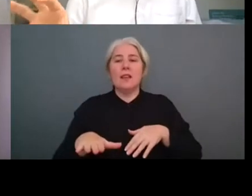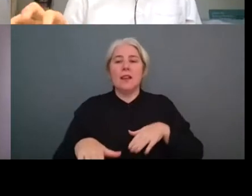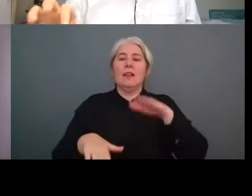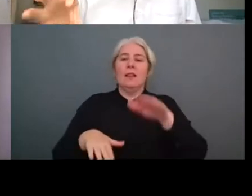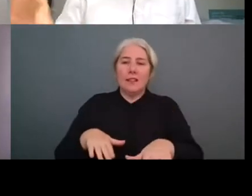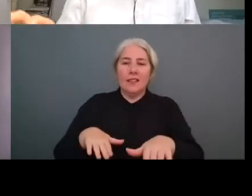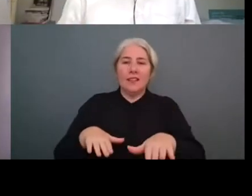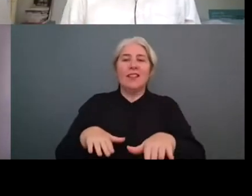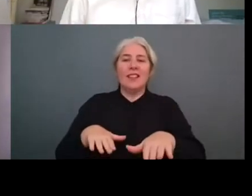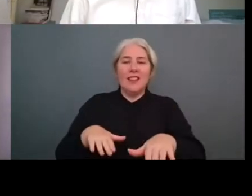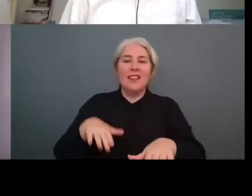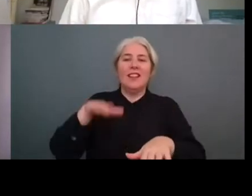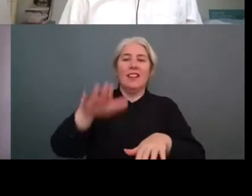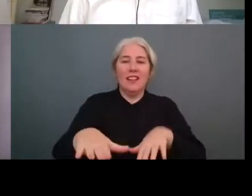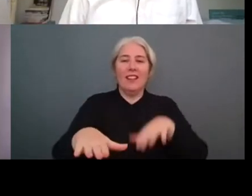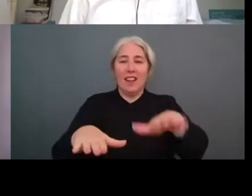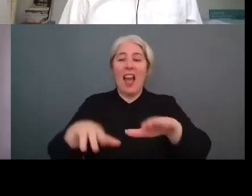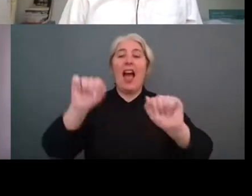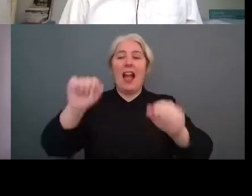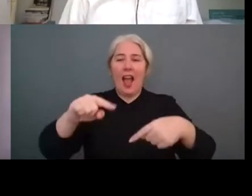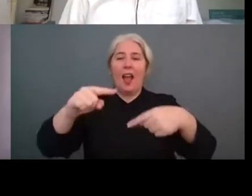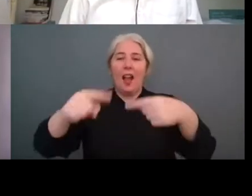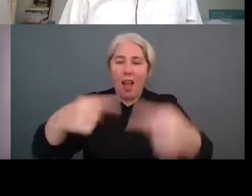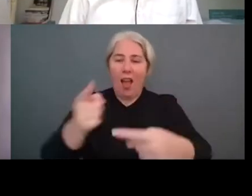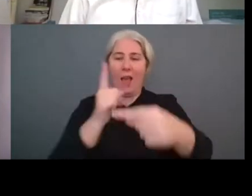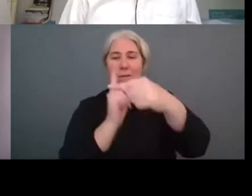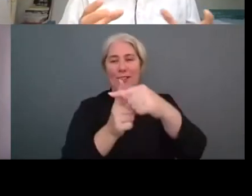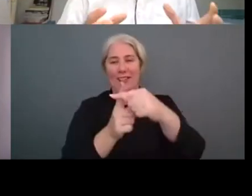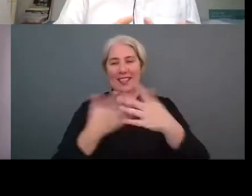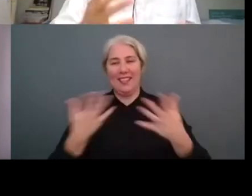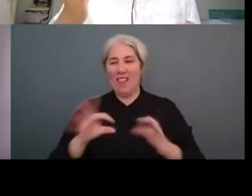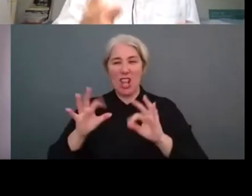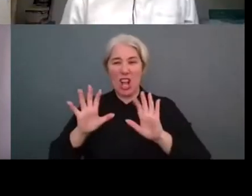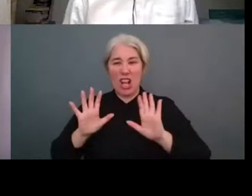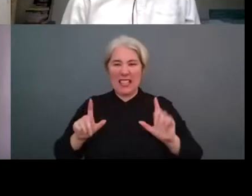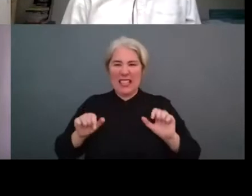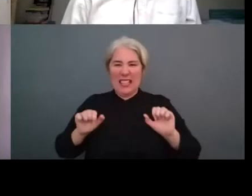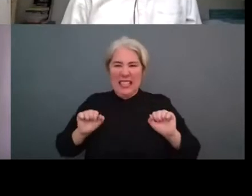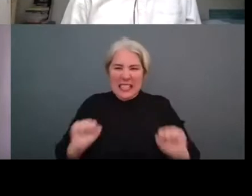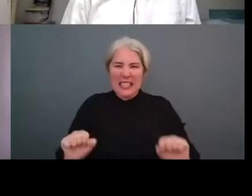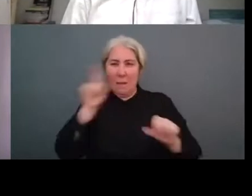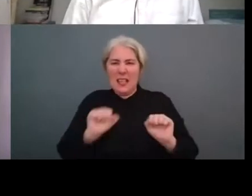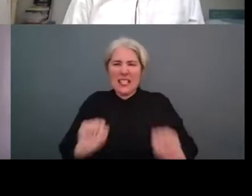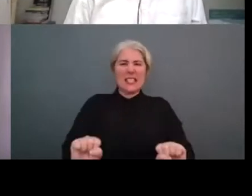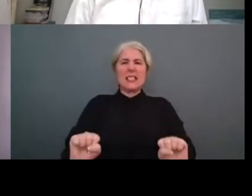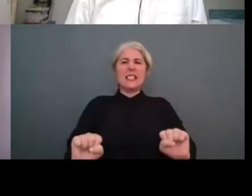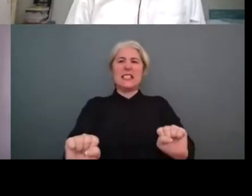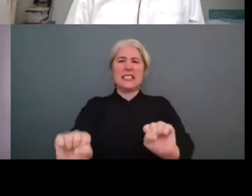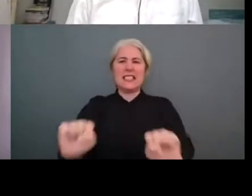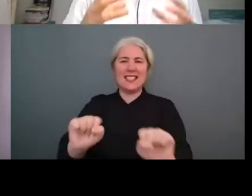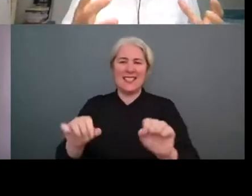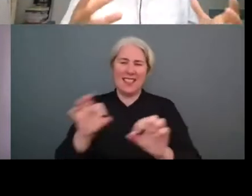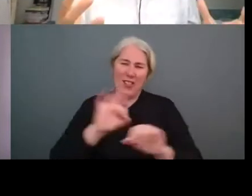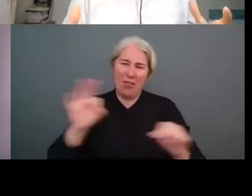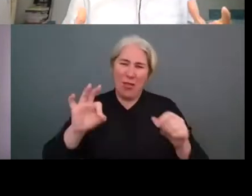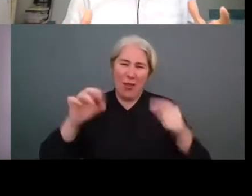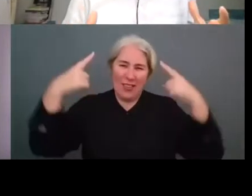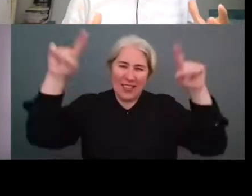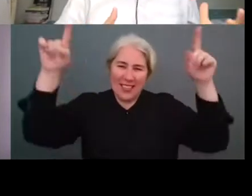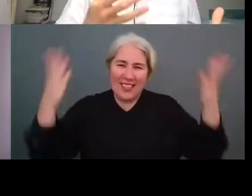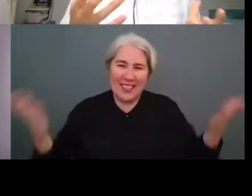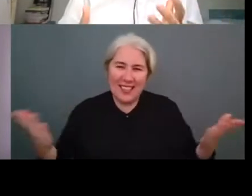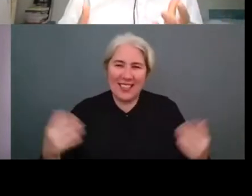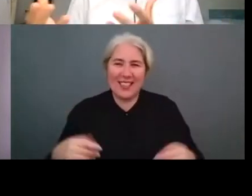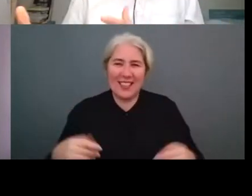interesting frameworks that already exist and um and we have to calculate as as you were saying julia everything that we do